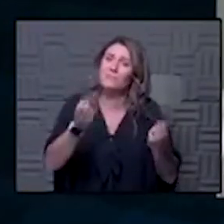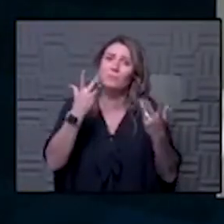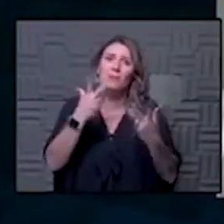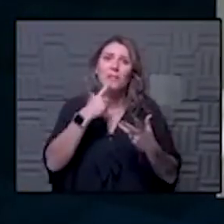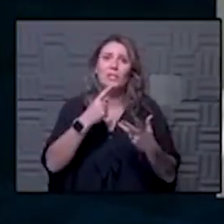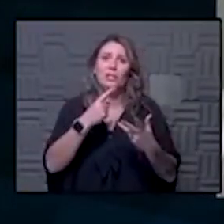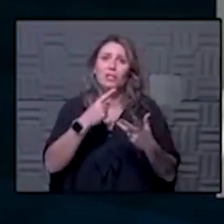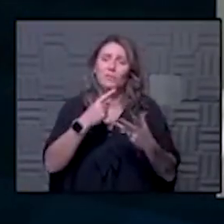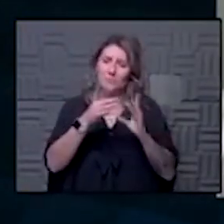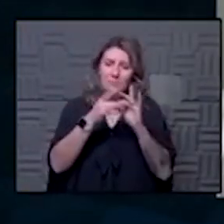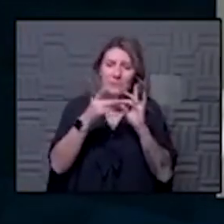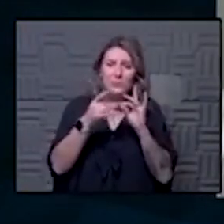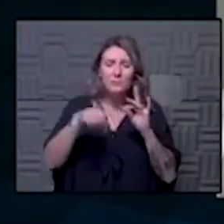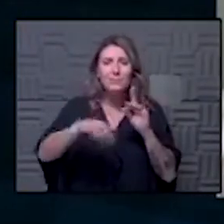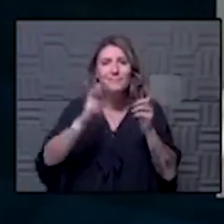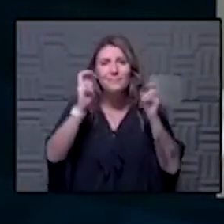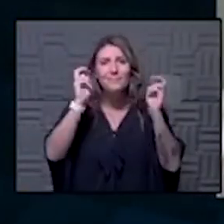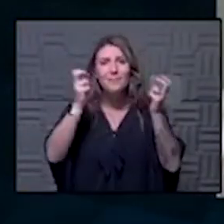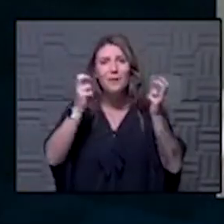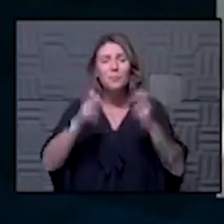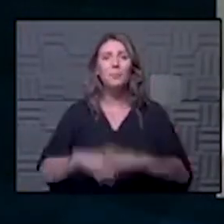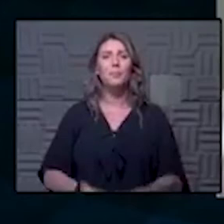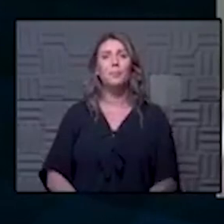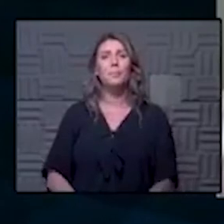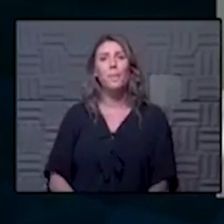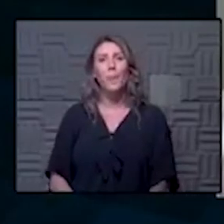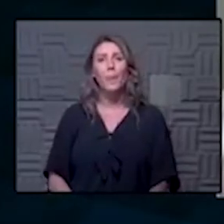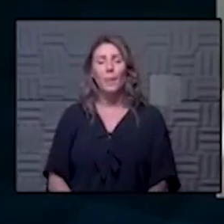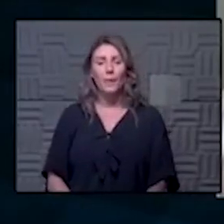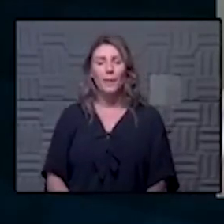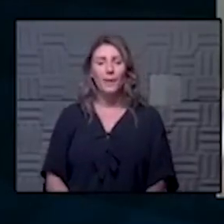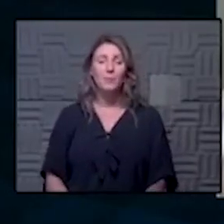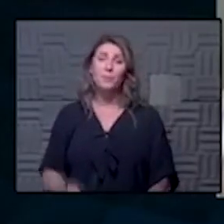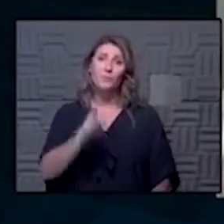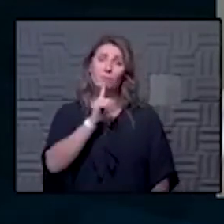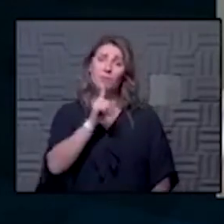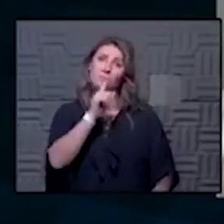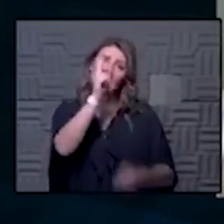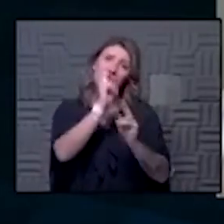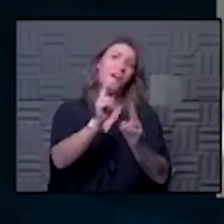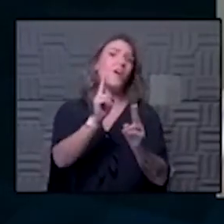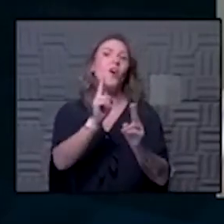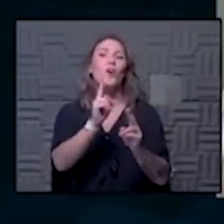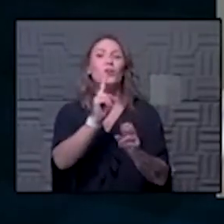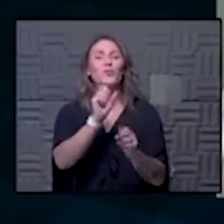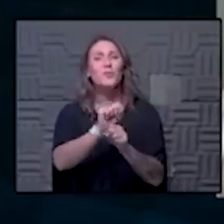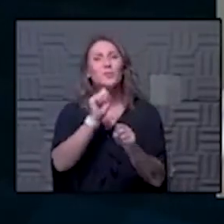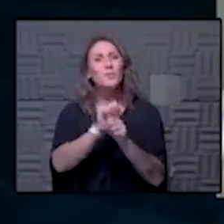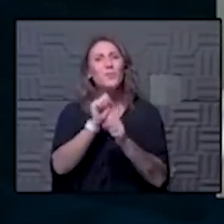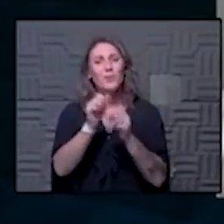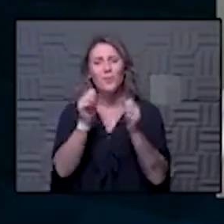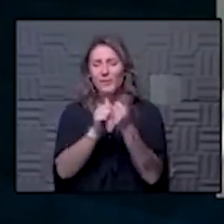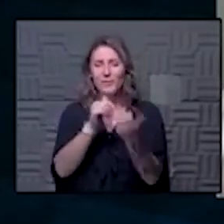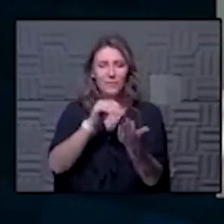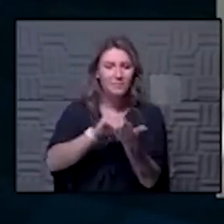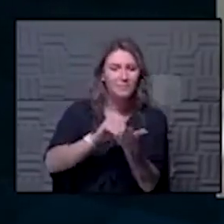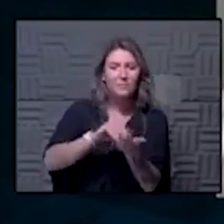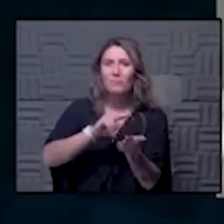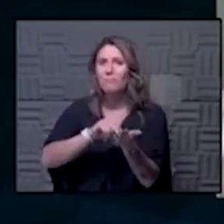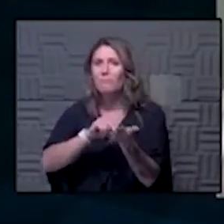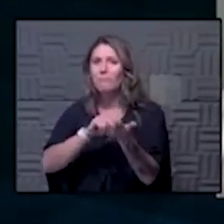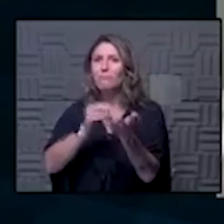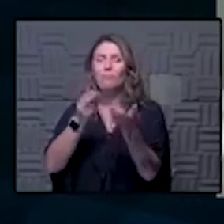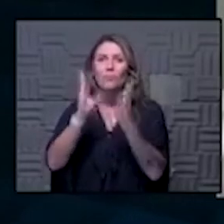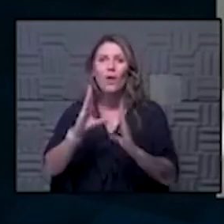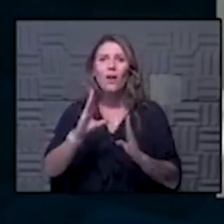highlighting this topic and i i think um i just i'm so honored to to work next to physicians and providers and to work with